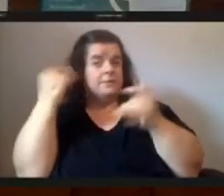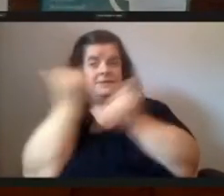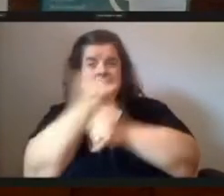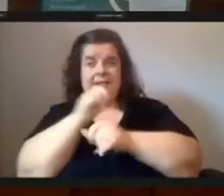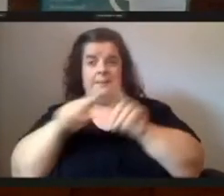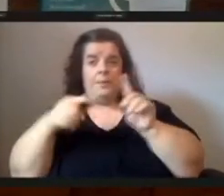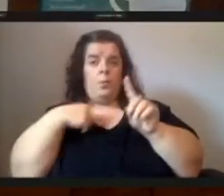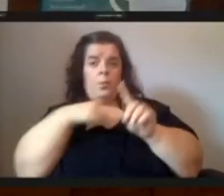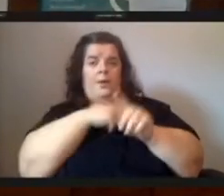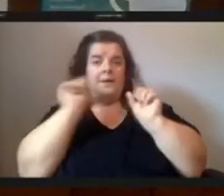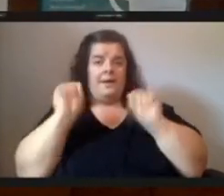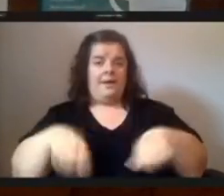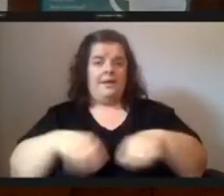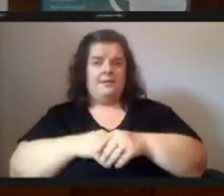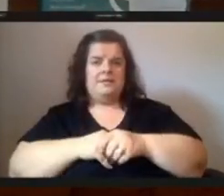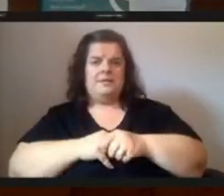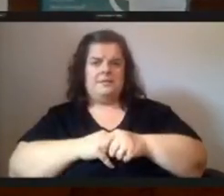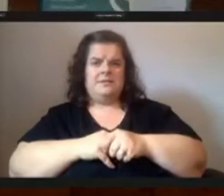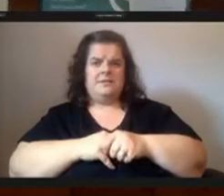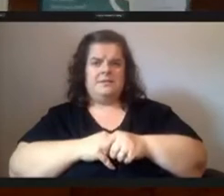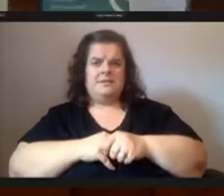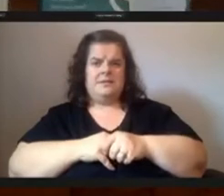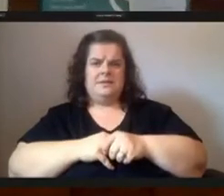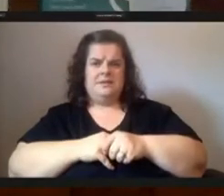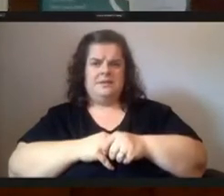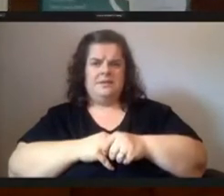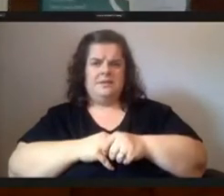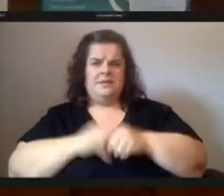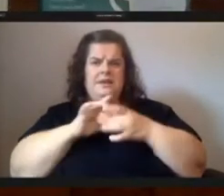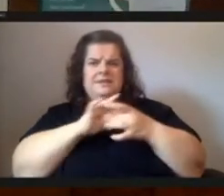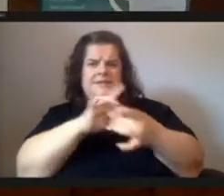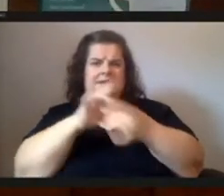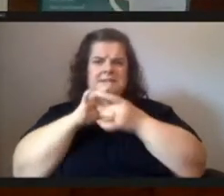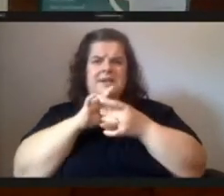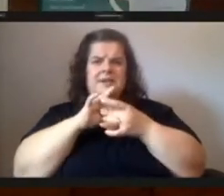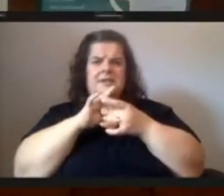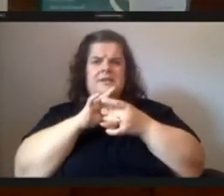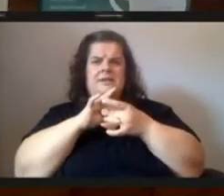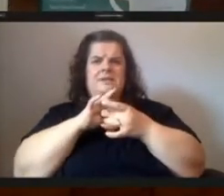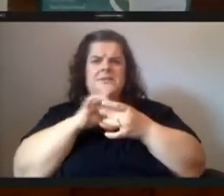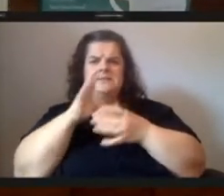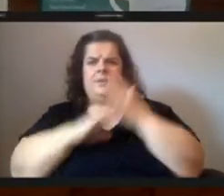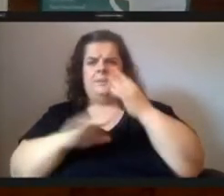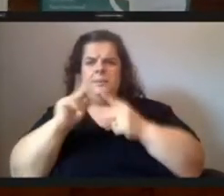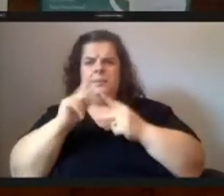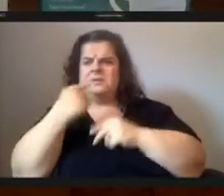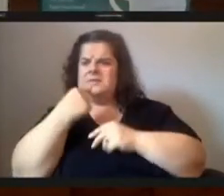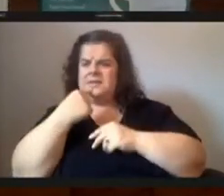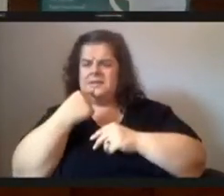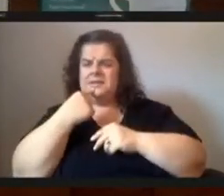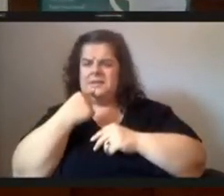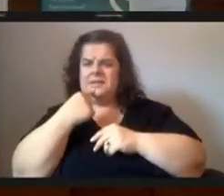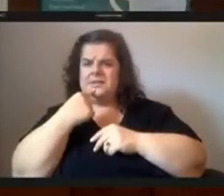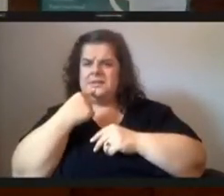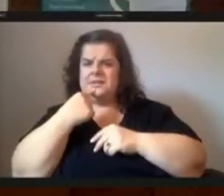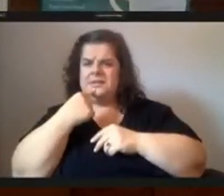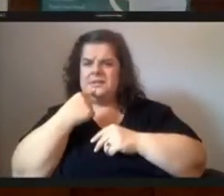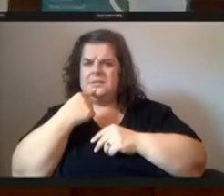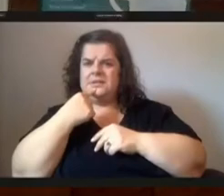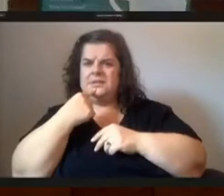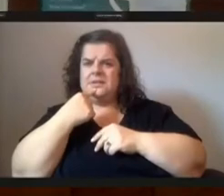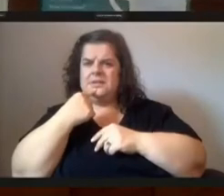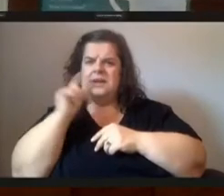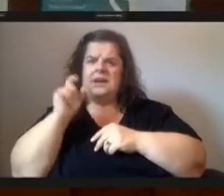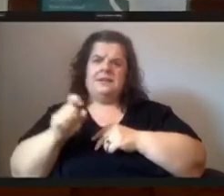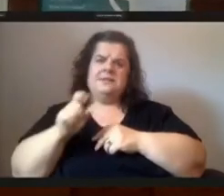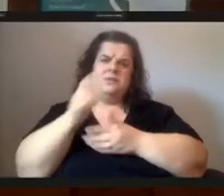the healthiest city in our country and it's all tied together as some have alluded to right it's and it it has to come in part